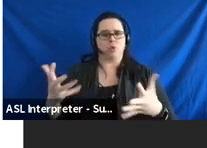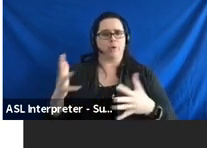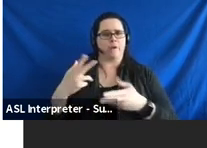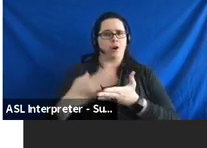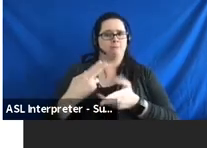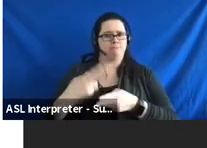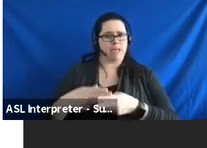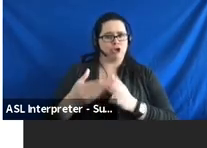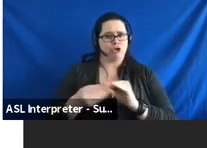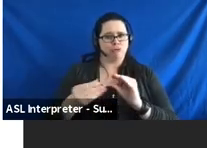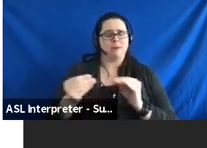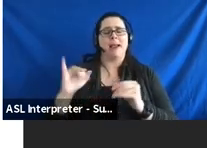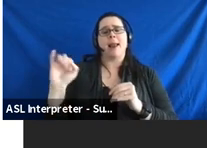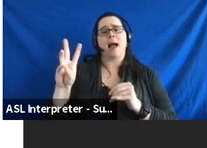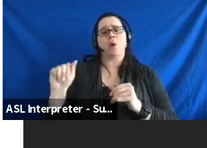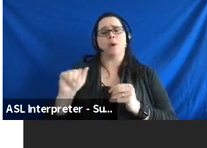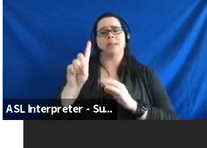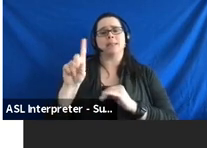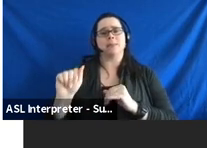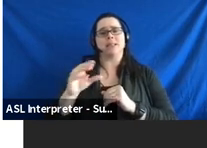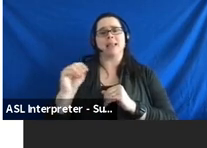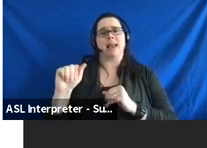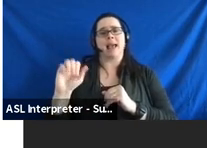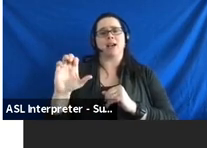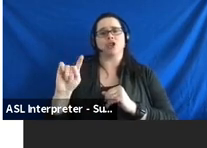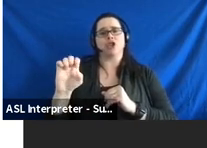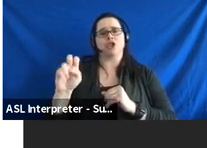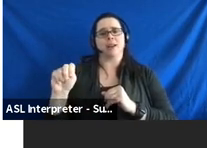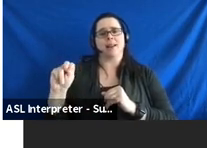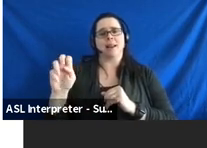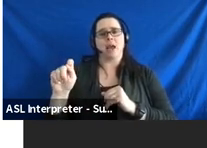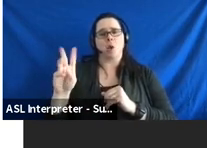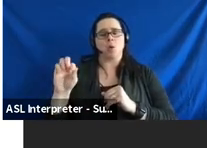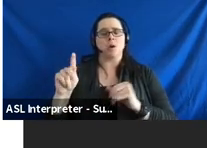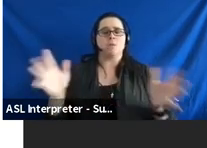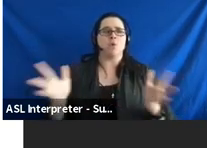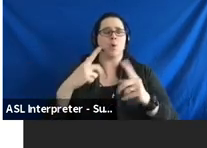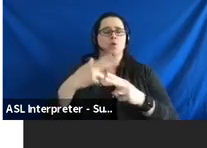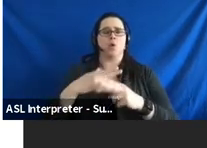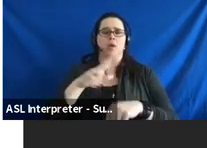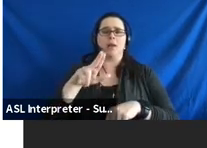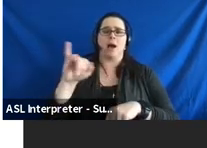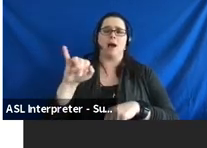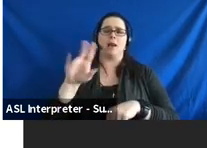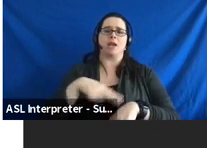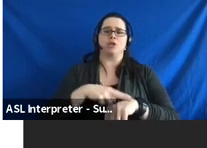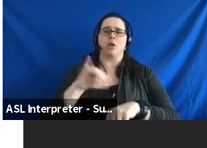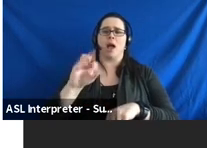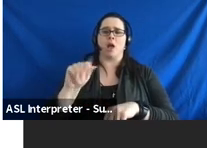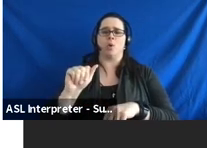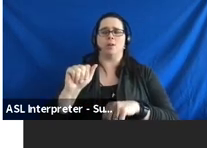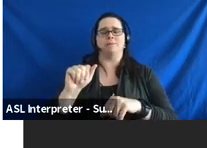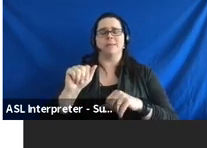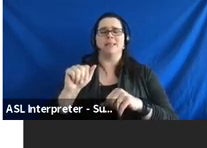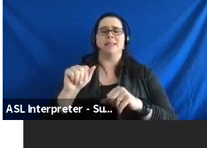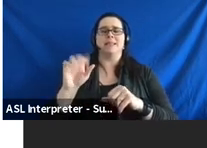and our Iowans with Disabilities and Action Network promote what's called National Disabilities Awareness Month and